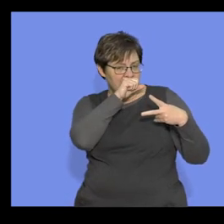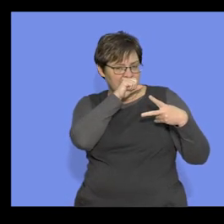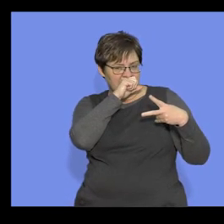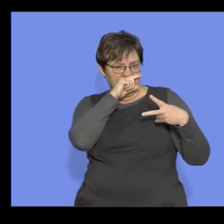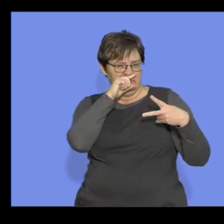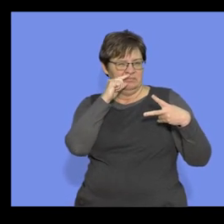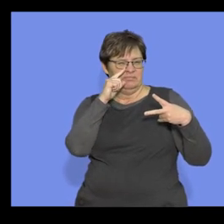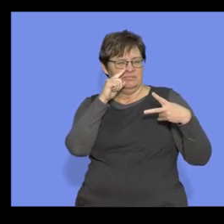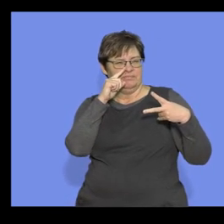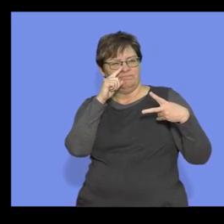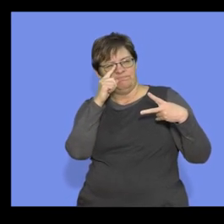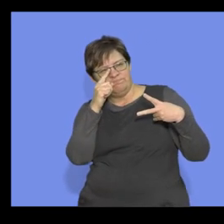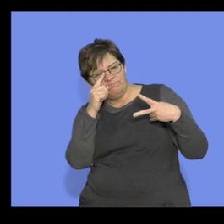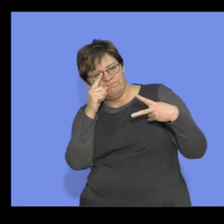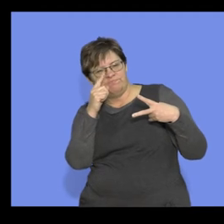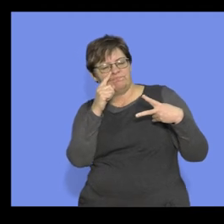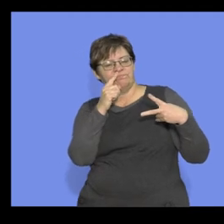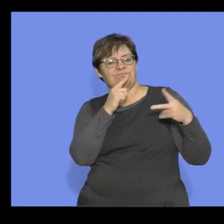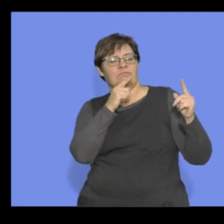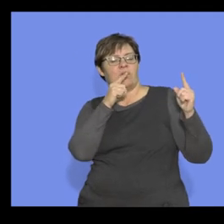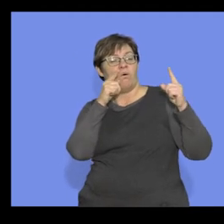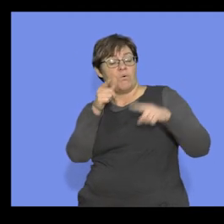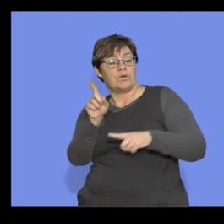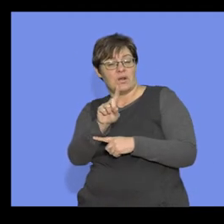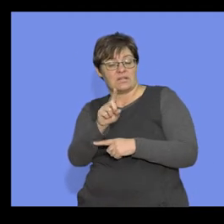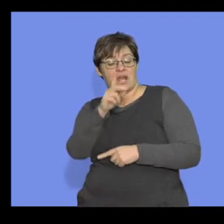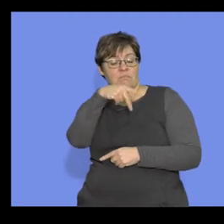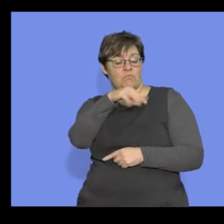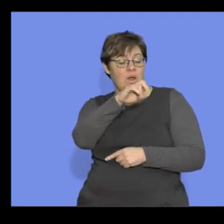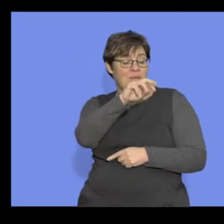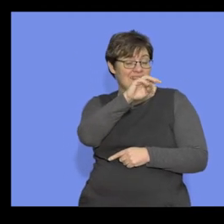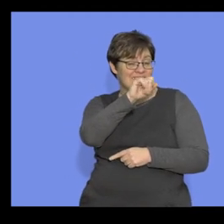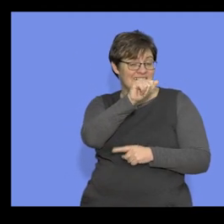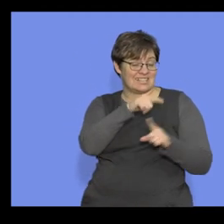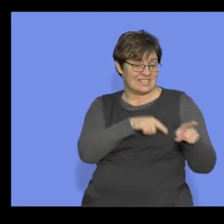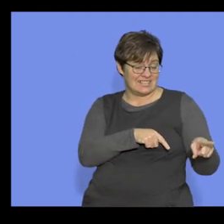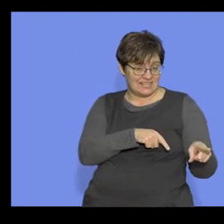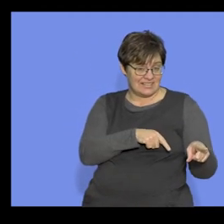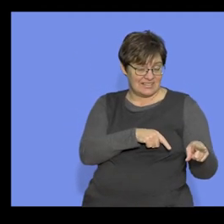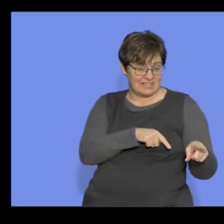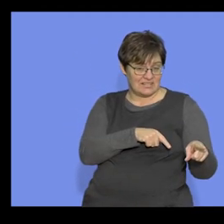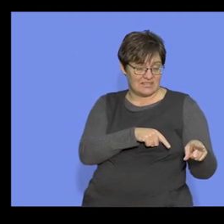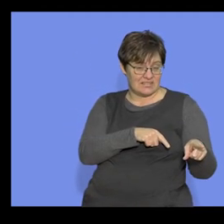need to know? I need to know that the order is primate